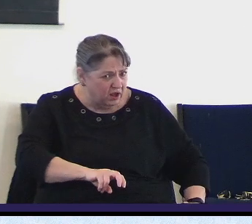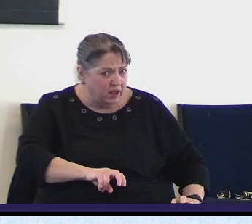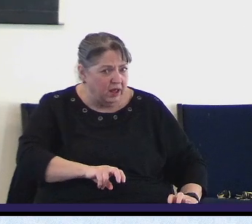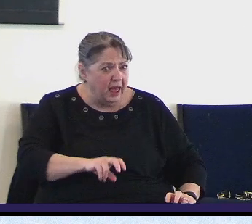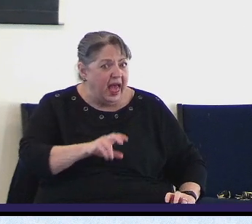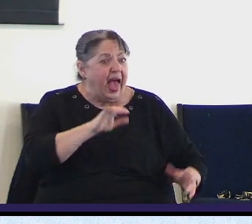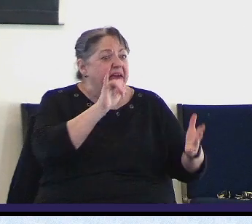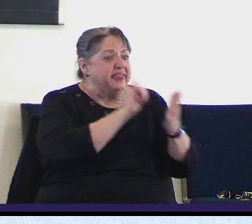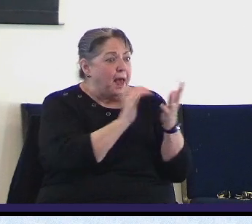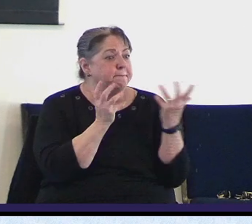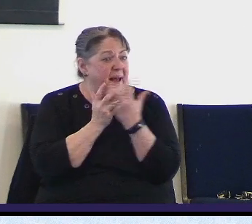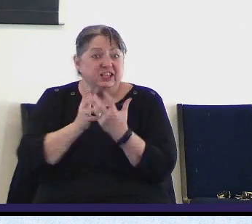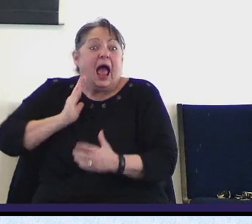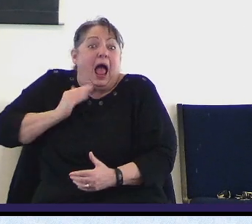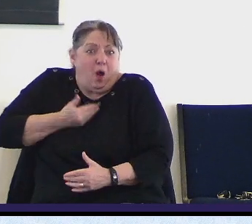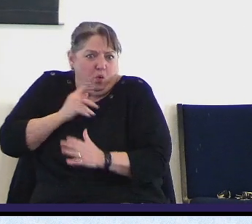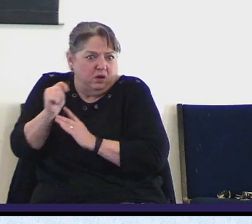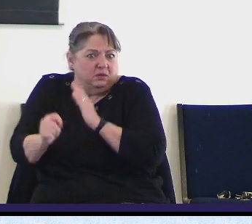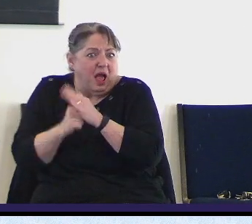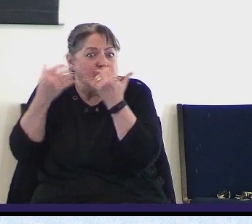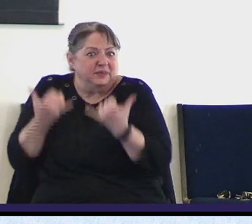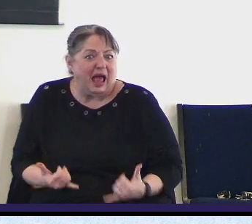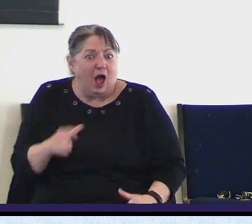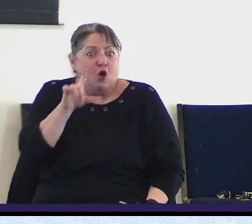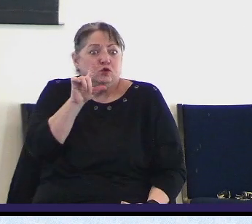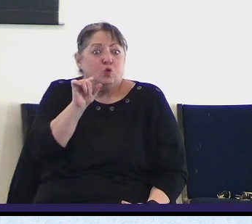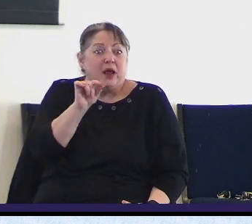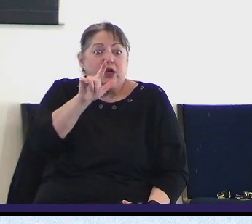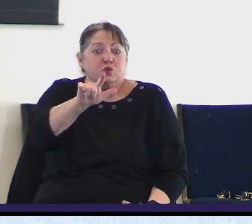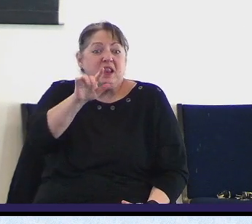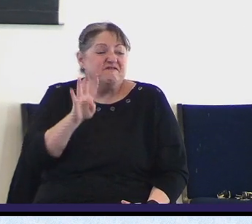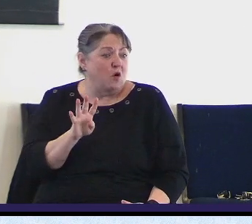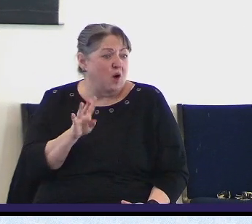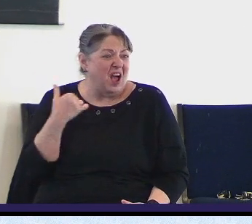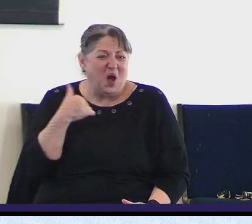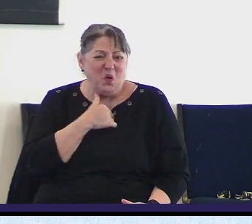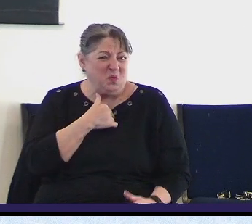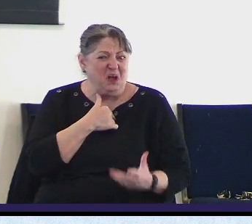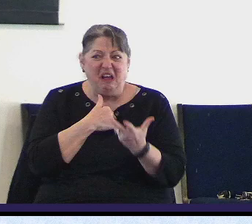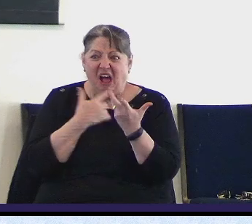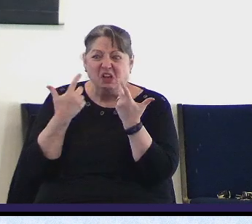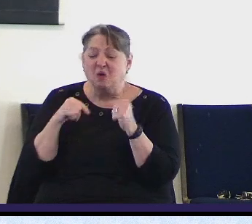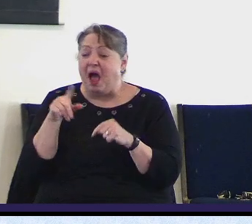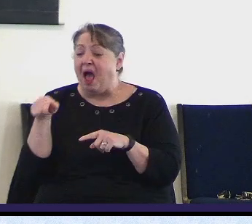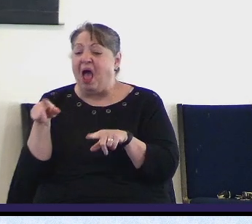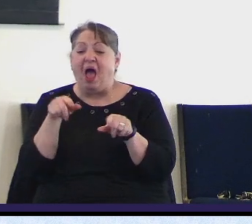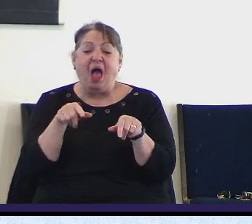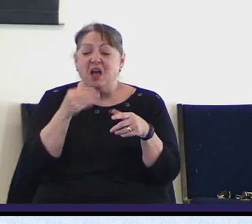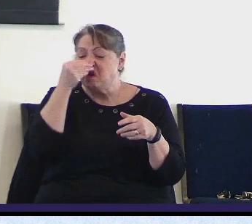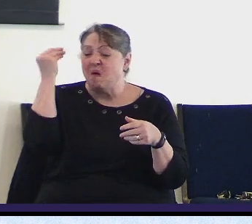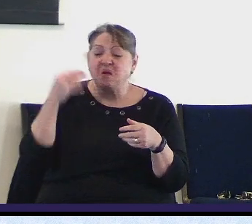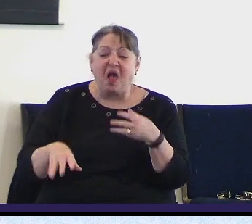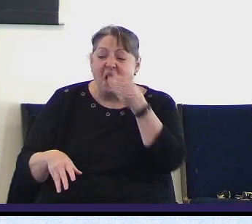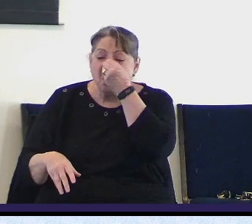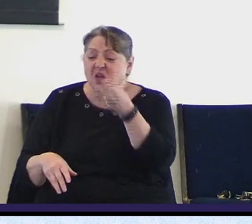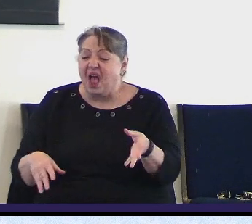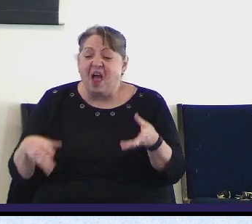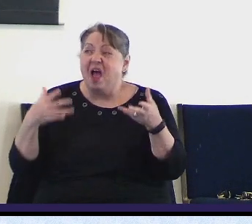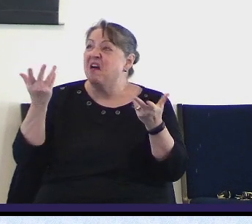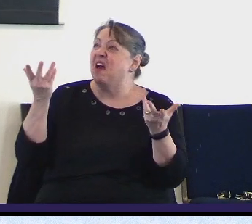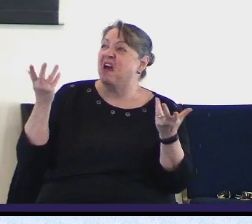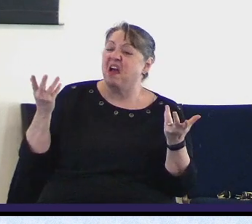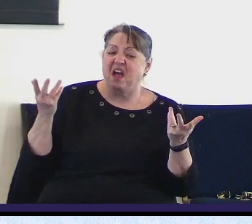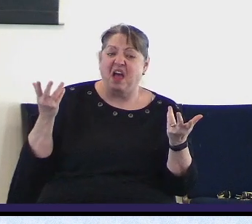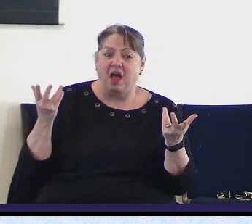living and proudly and shamelessly exposing vileness as if we don't care what the people say. And even